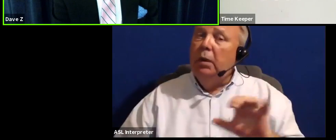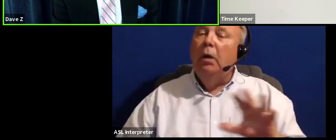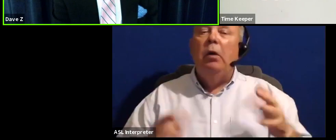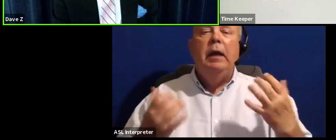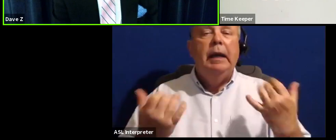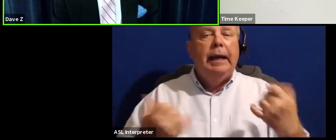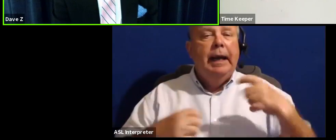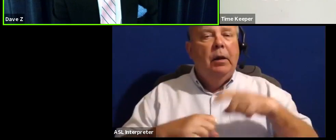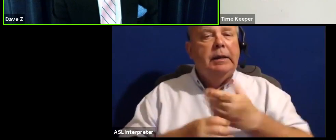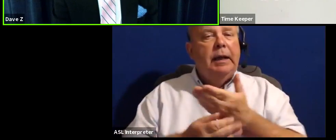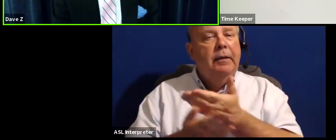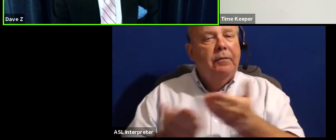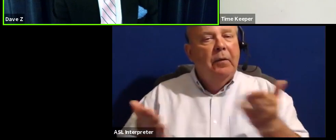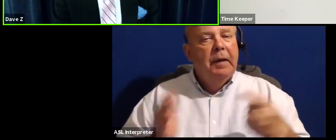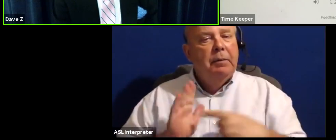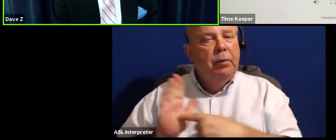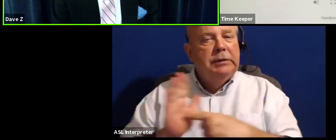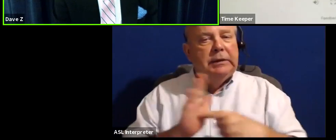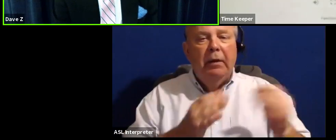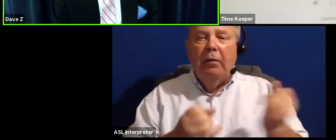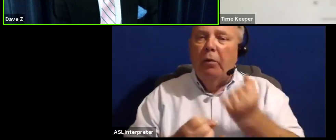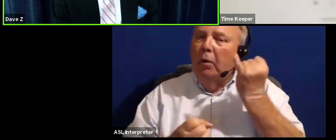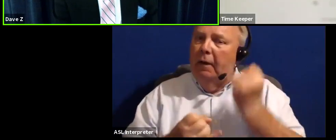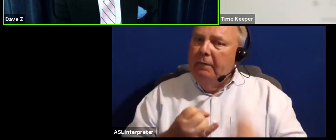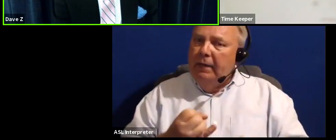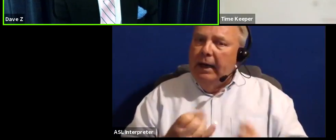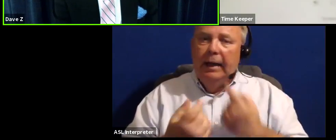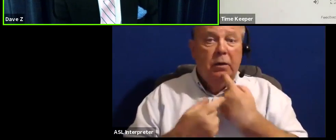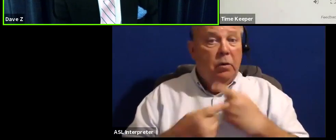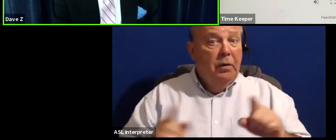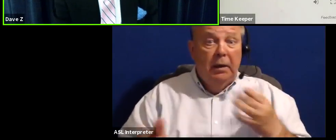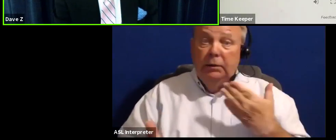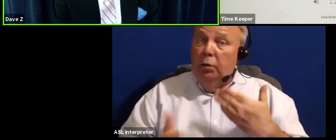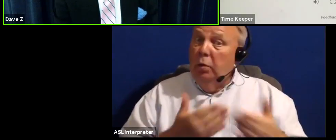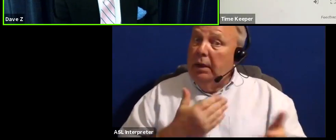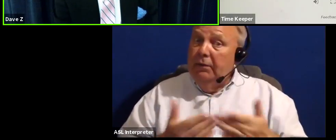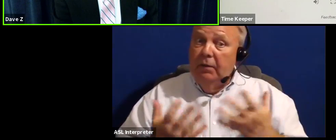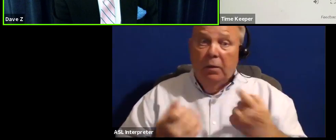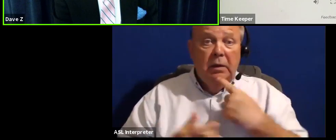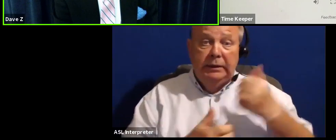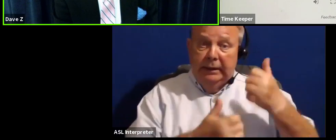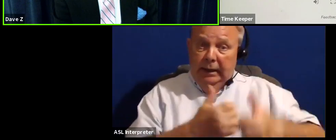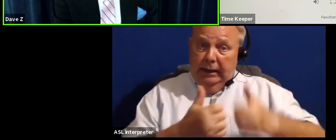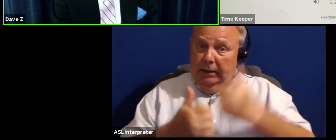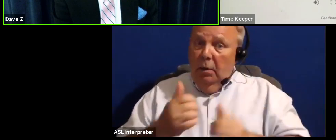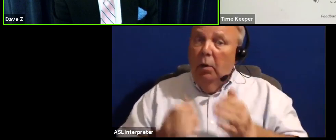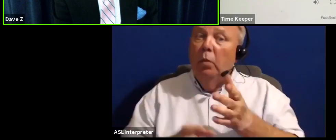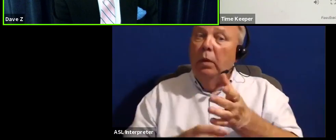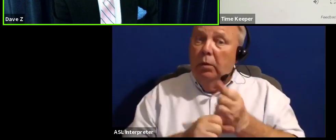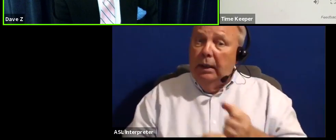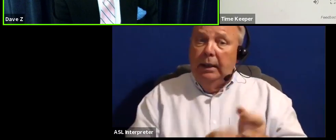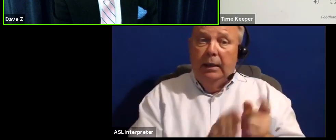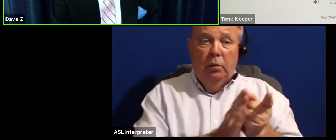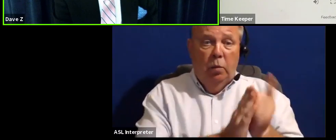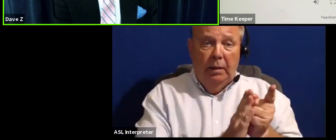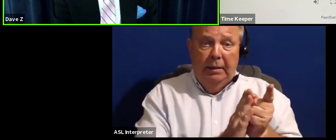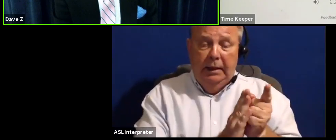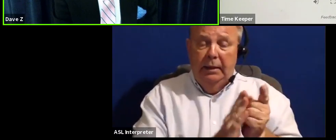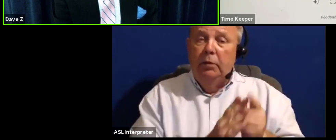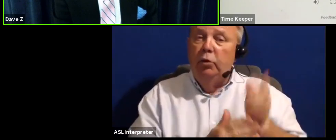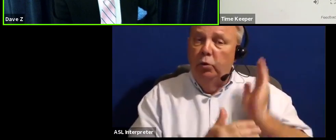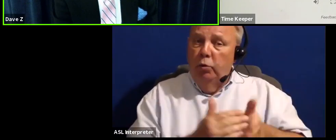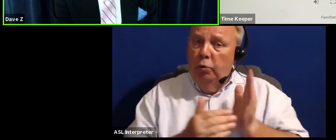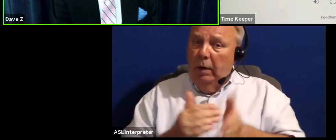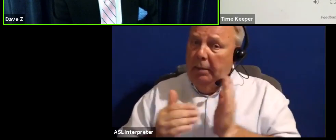time for them to present their final thoughts, whatever they would like to say. each one of our candidates will get one minute to wrap